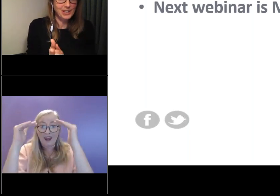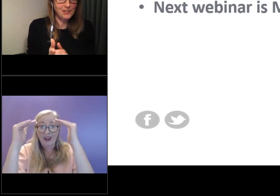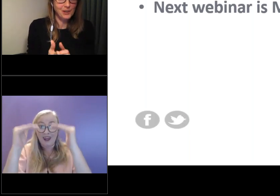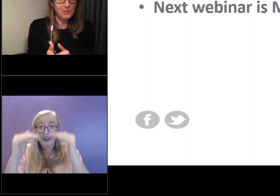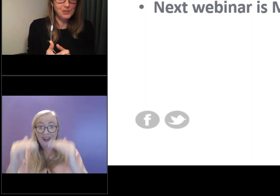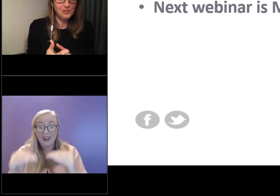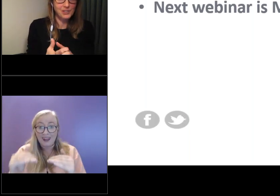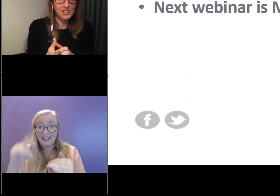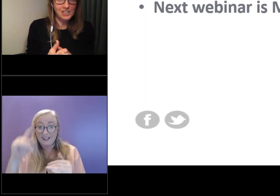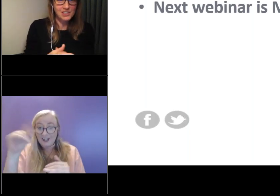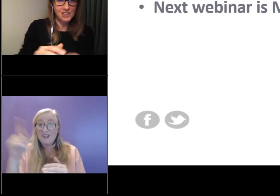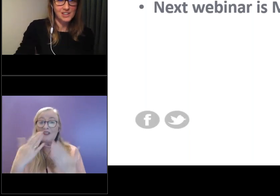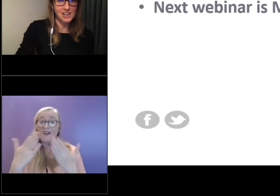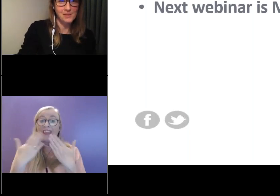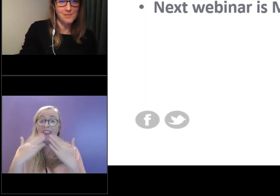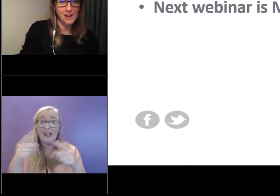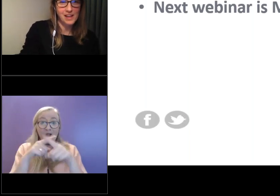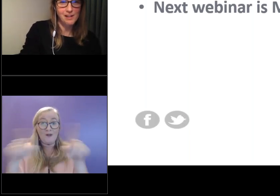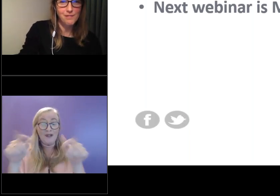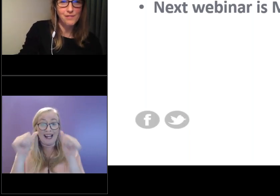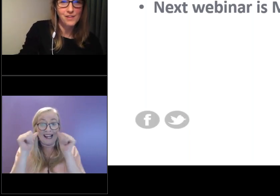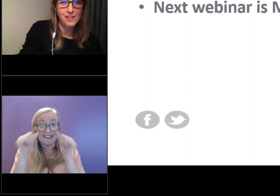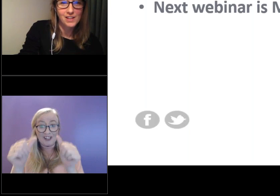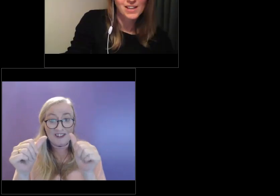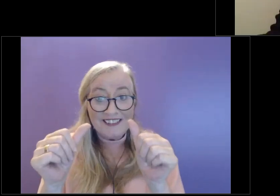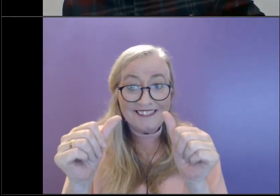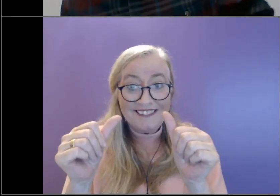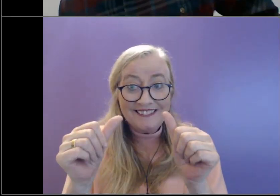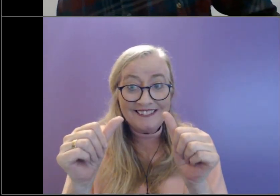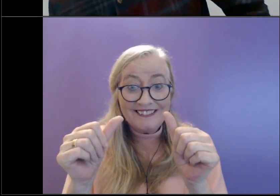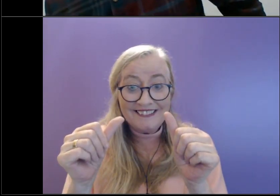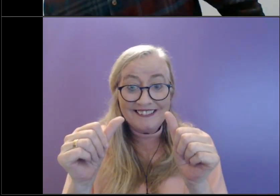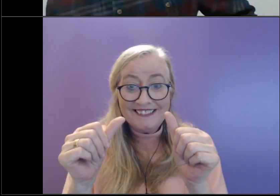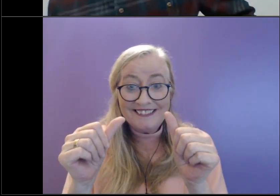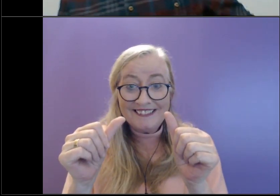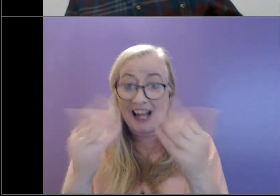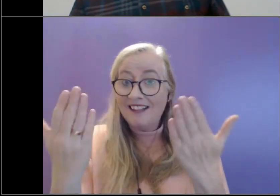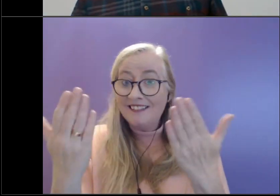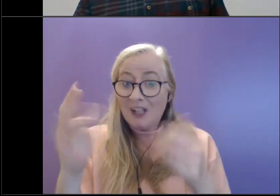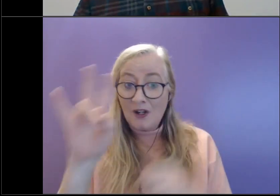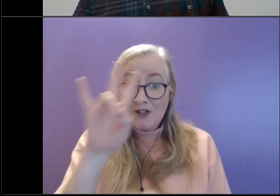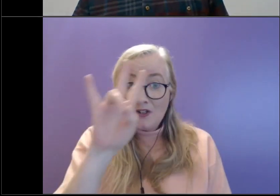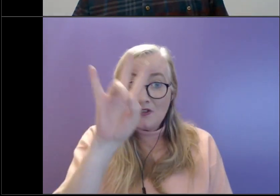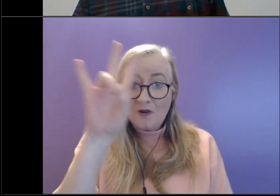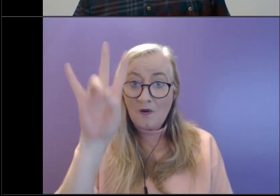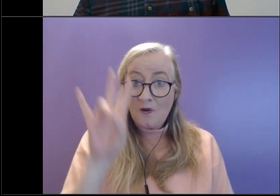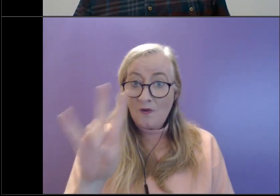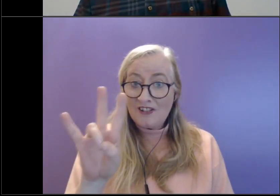So thanks very much for your attention. I have a question in front of me.